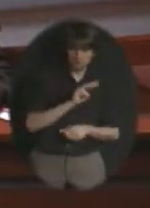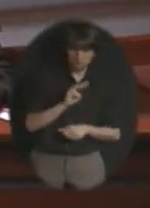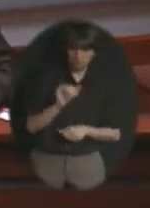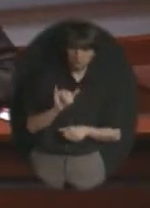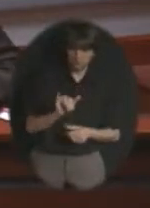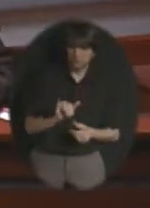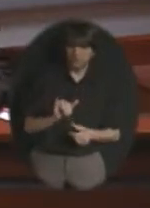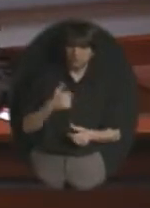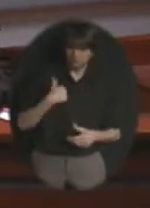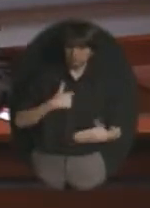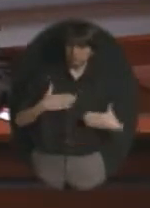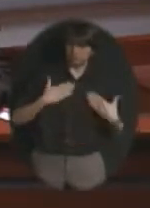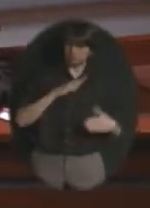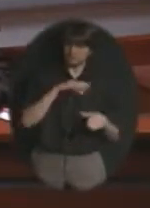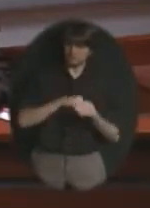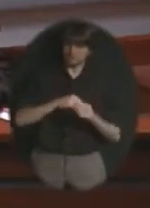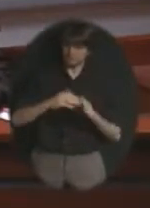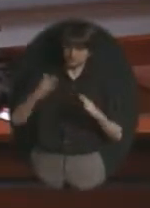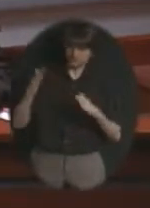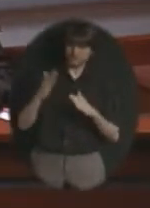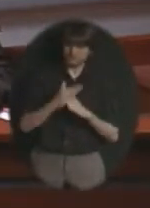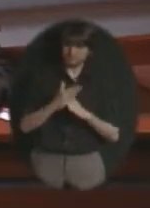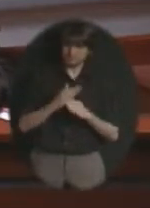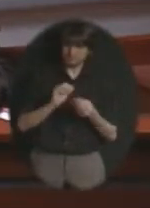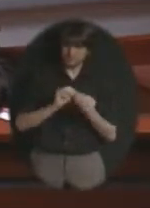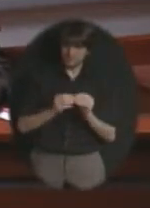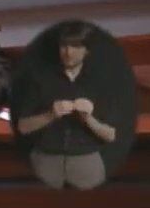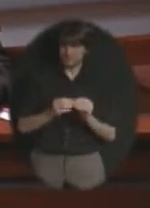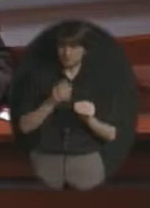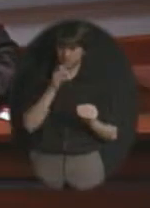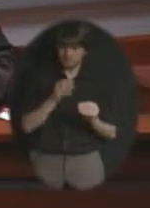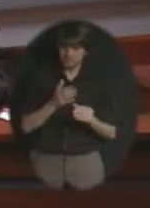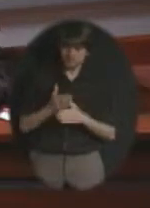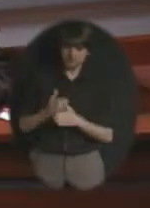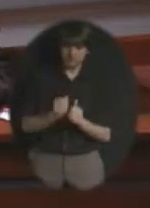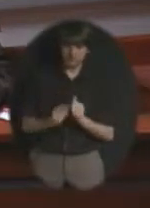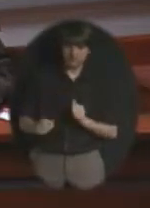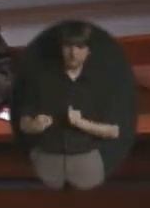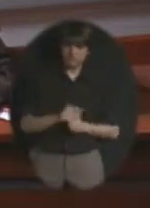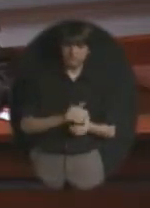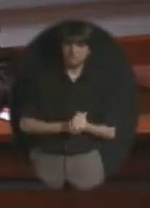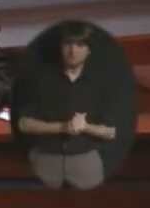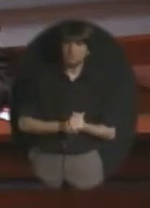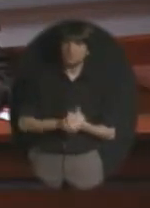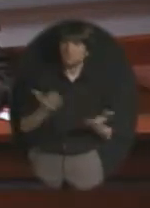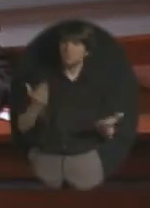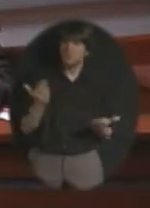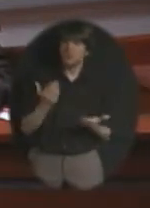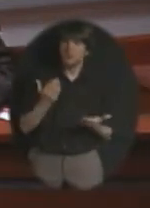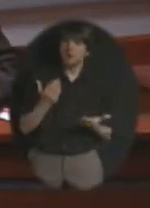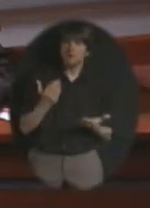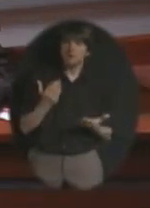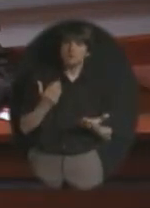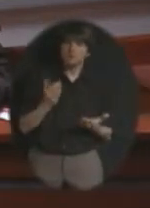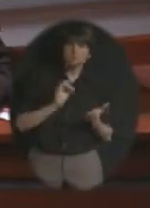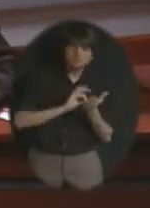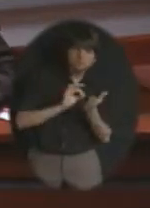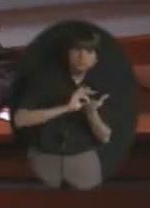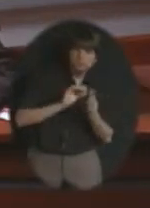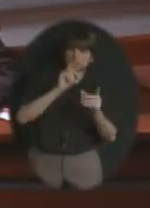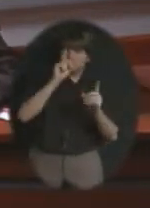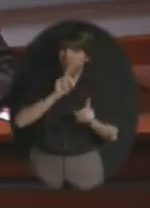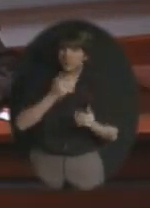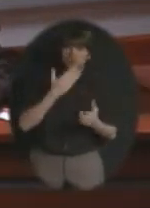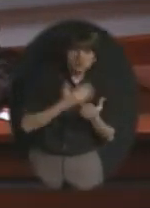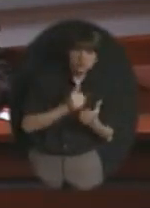make the top end of that ranking this year and we'll share that out factors that are considered include student teacher ratios